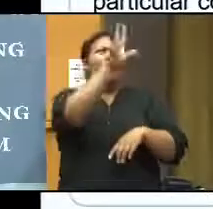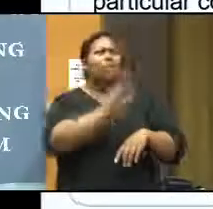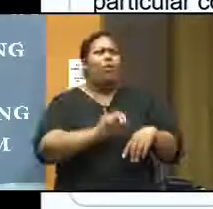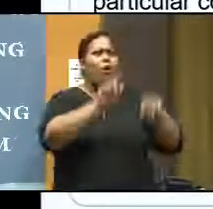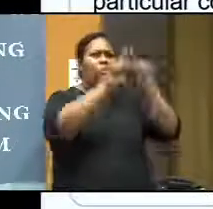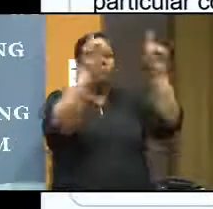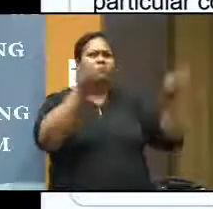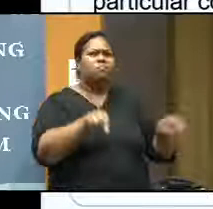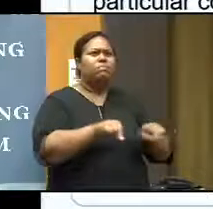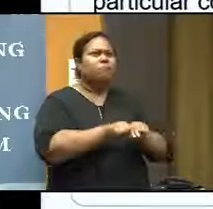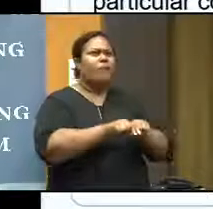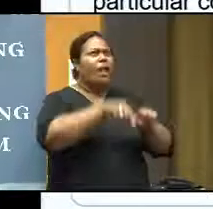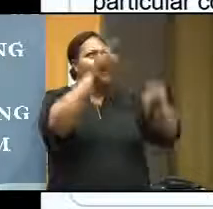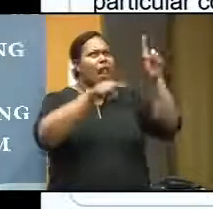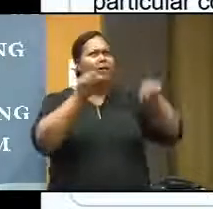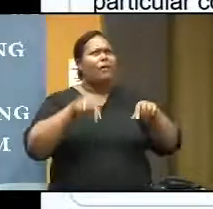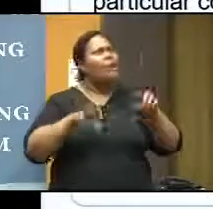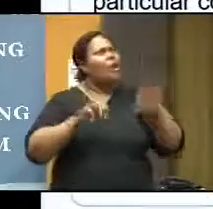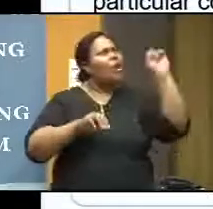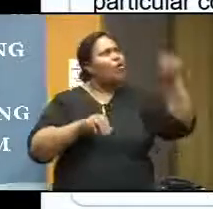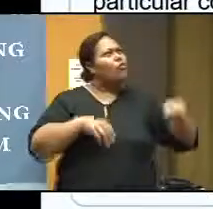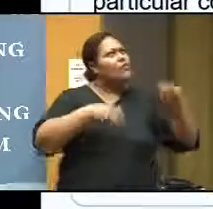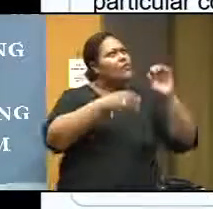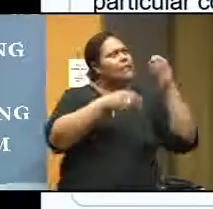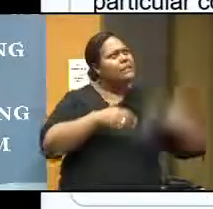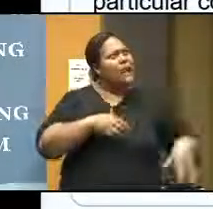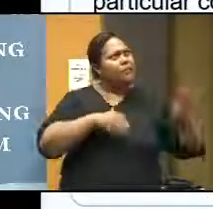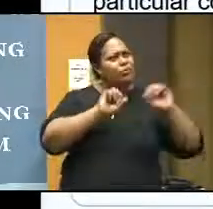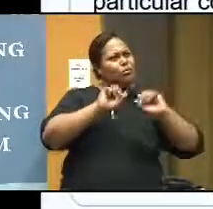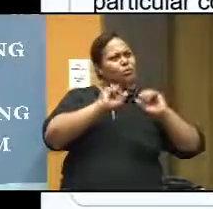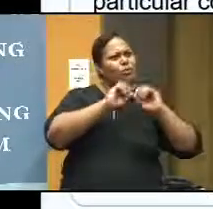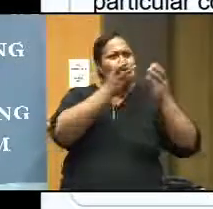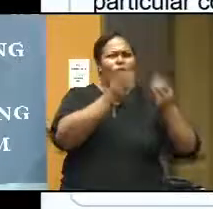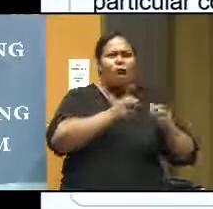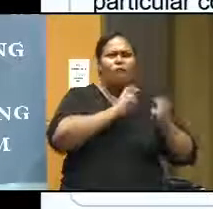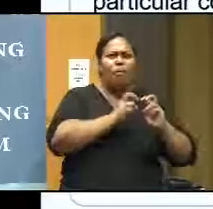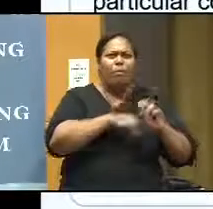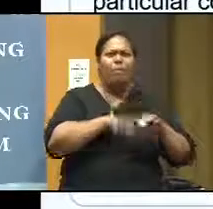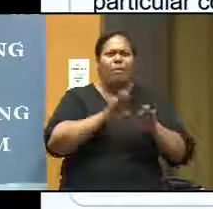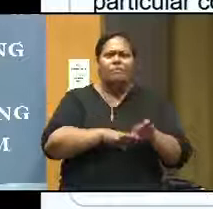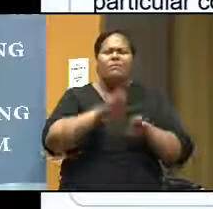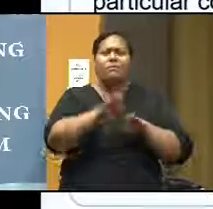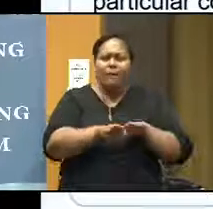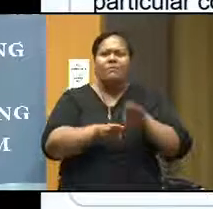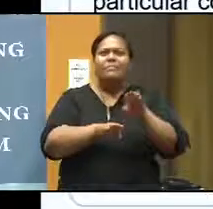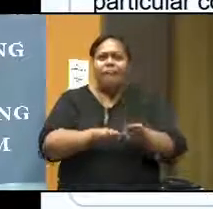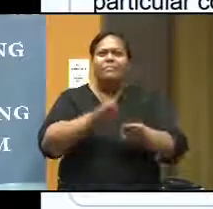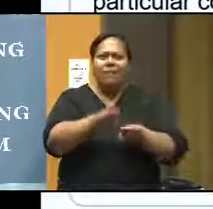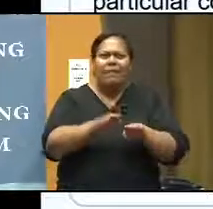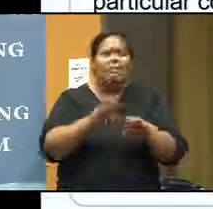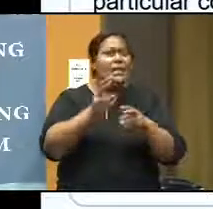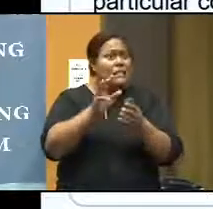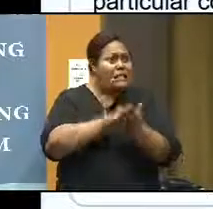one and then on the right side will solve the problem step by step. And I think for some of the subjects like